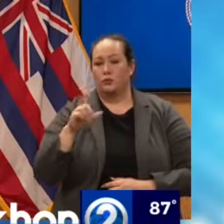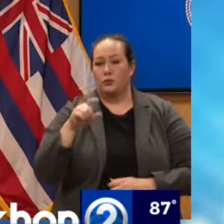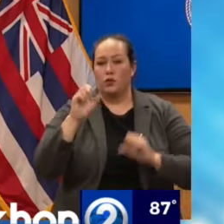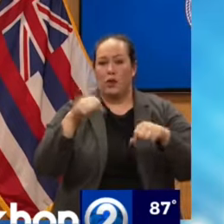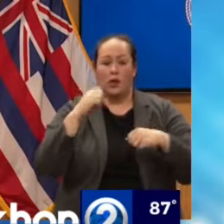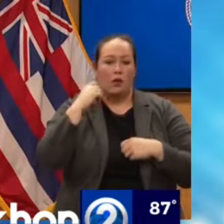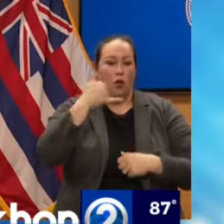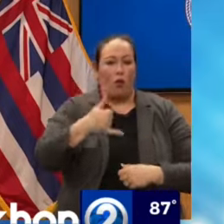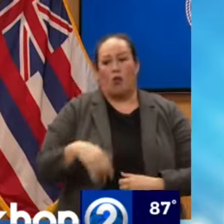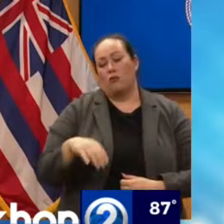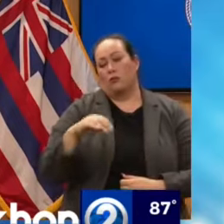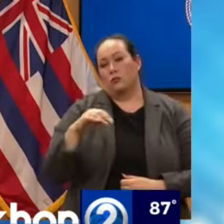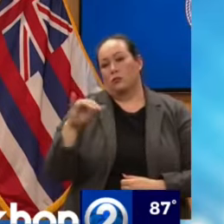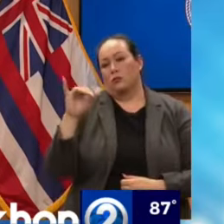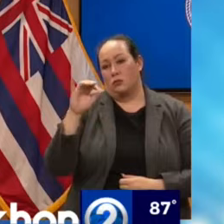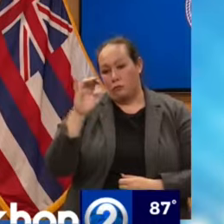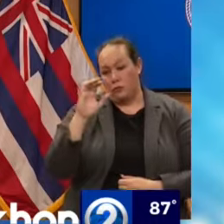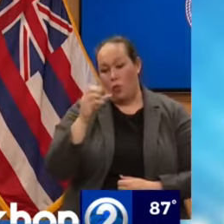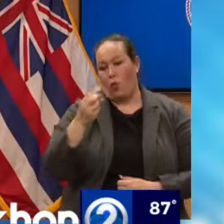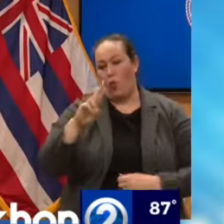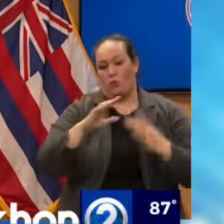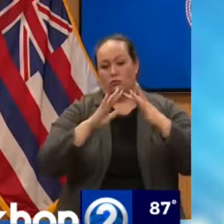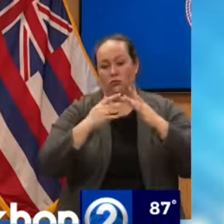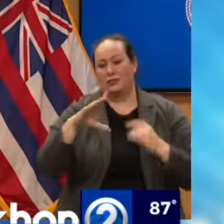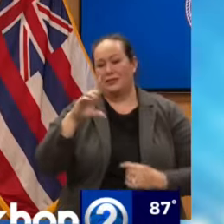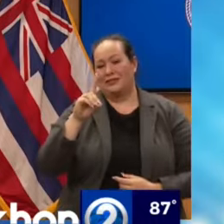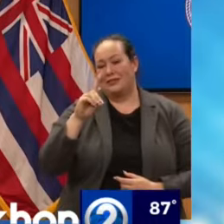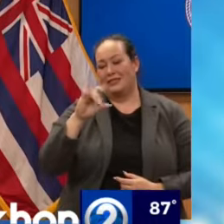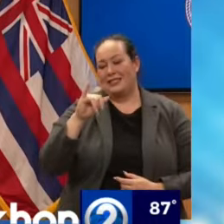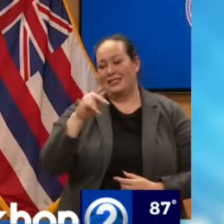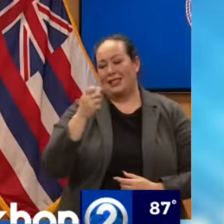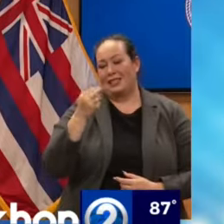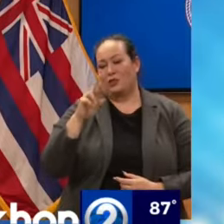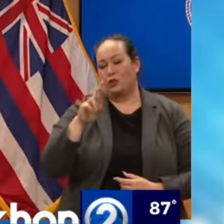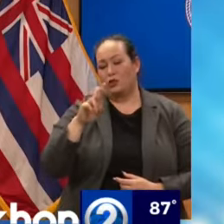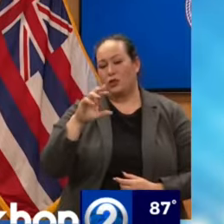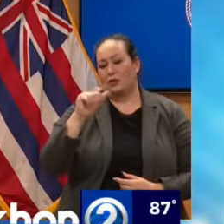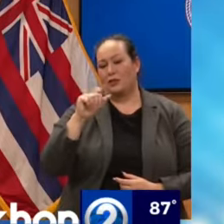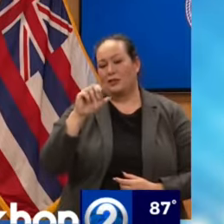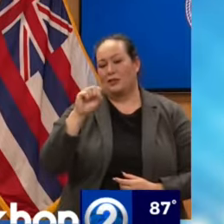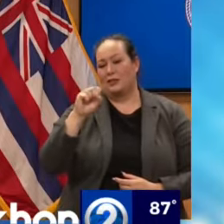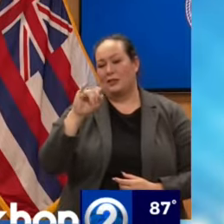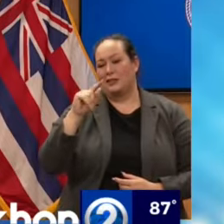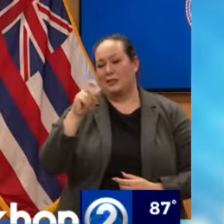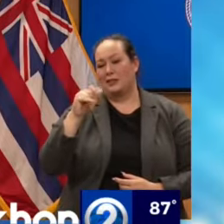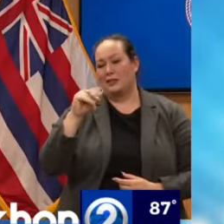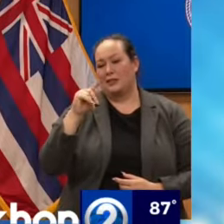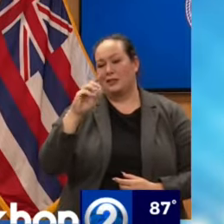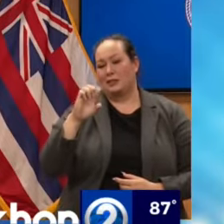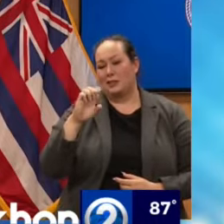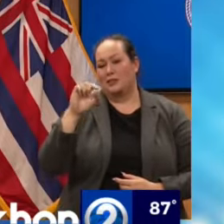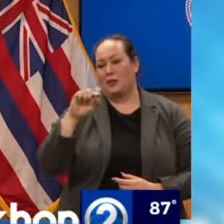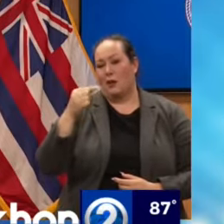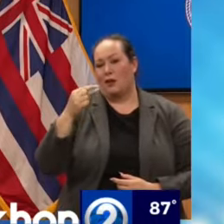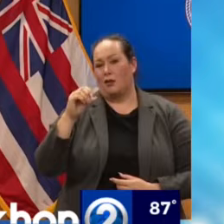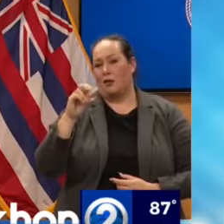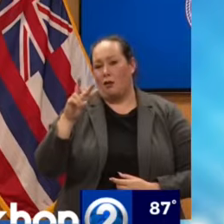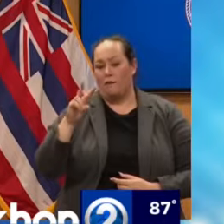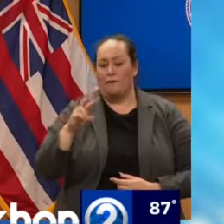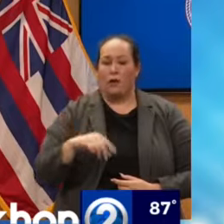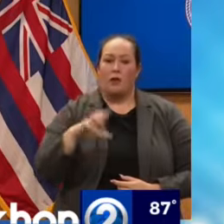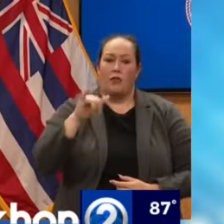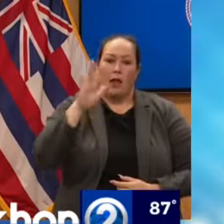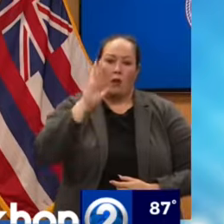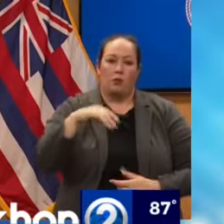disasterassistance.gov. And FEMA assistance can provide direct grants to those individuals to assist them with home repair